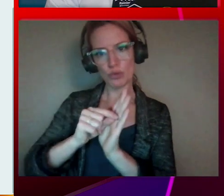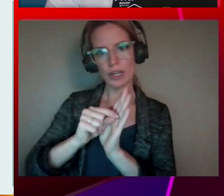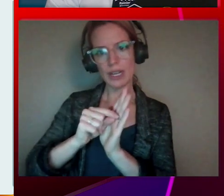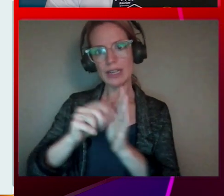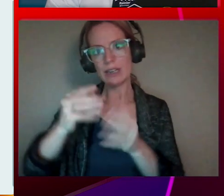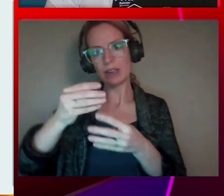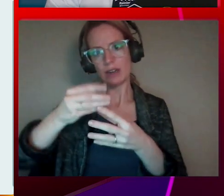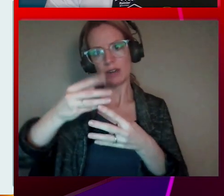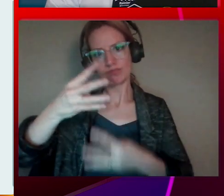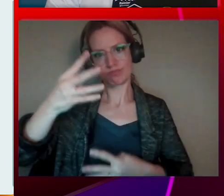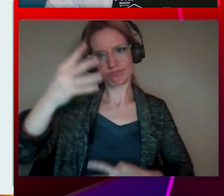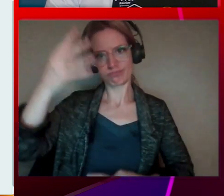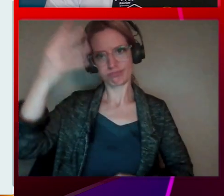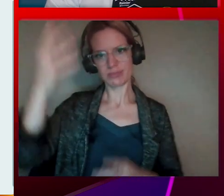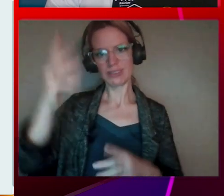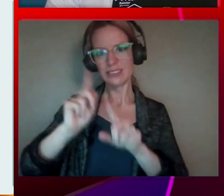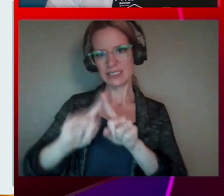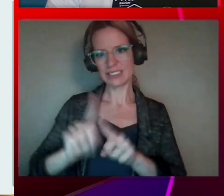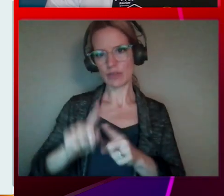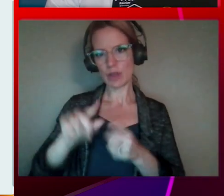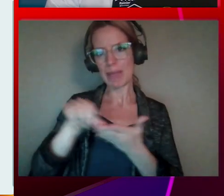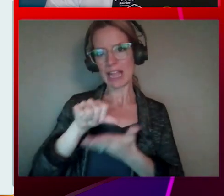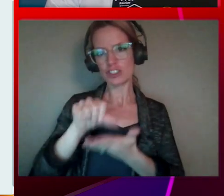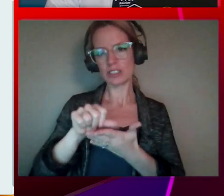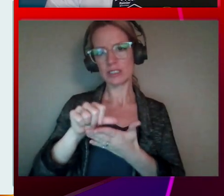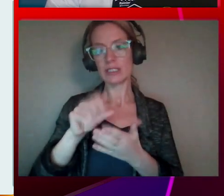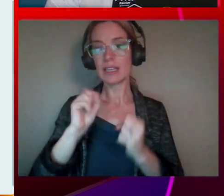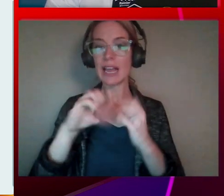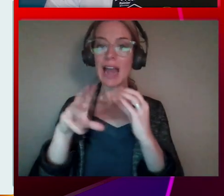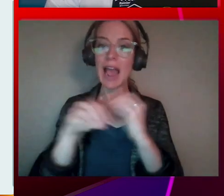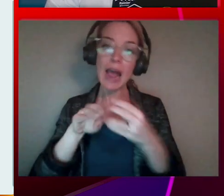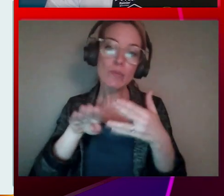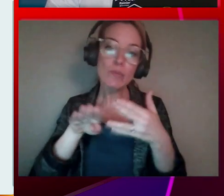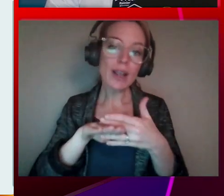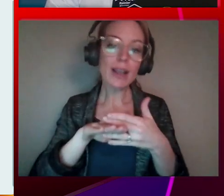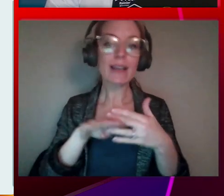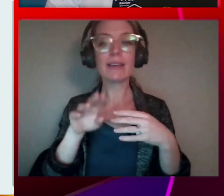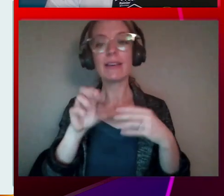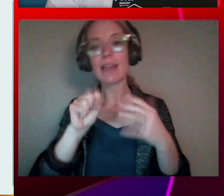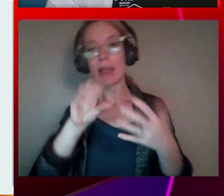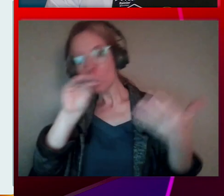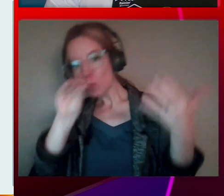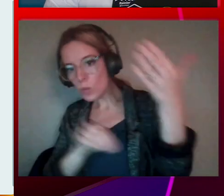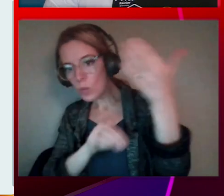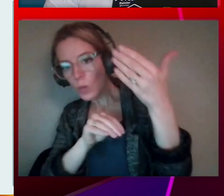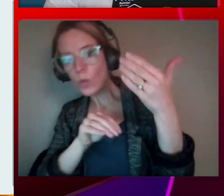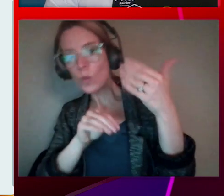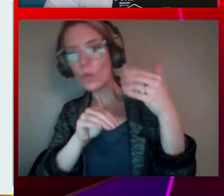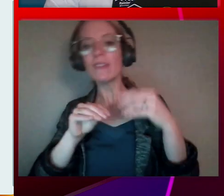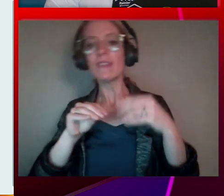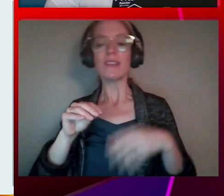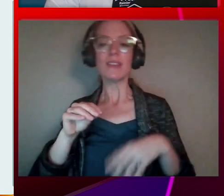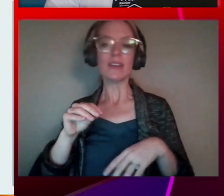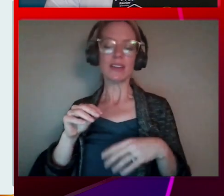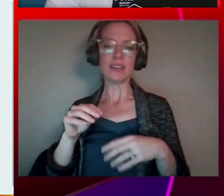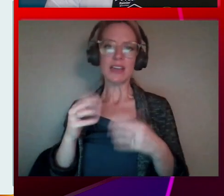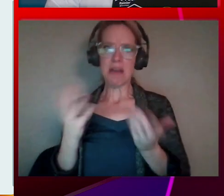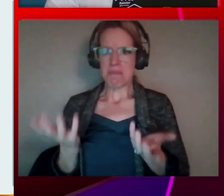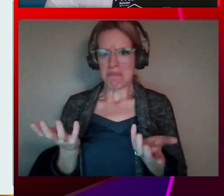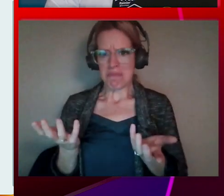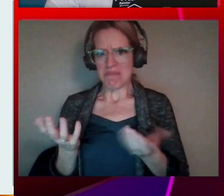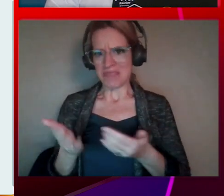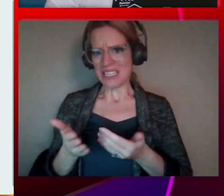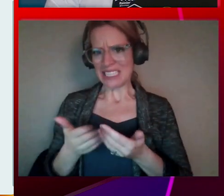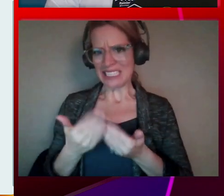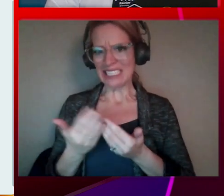breaks, if that makes sense. You can add sections. You can move sections around. So it's pretty easy, as you